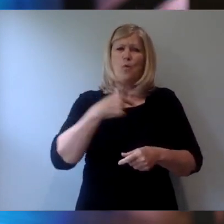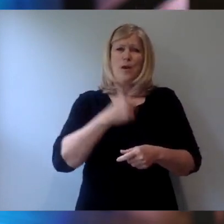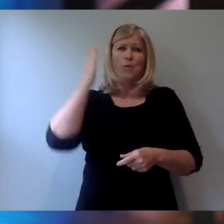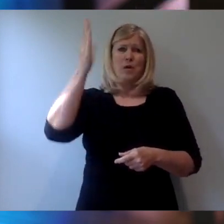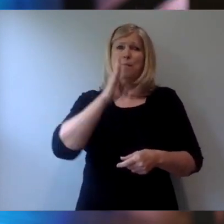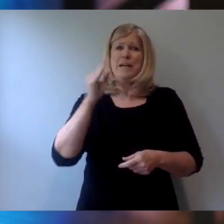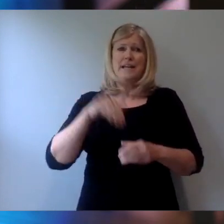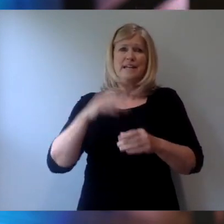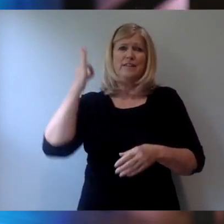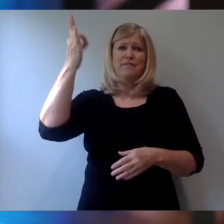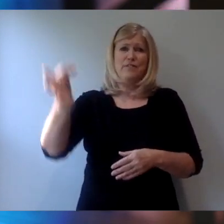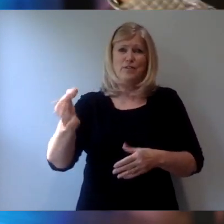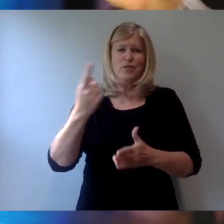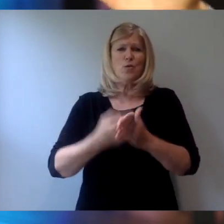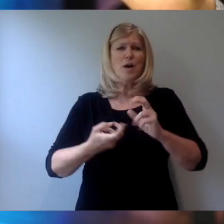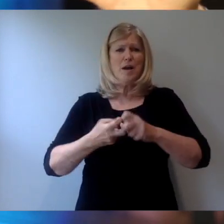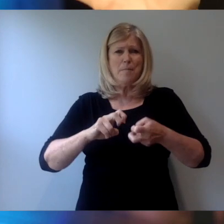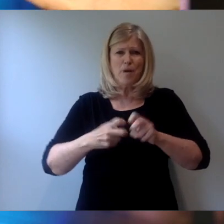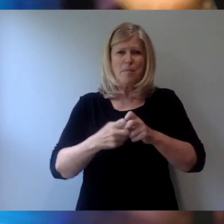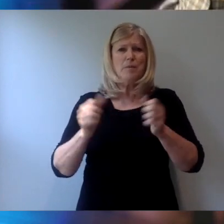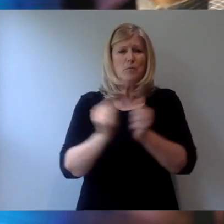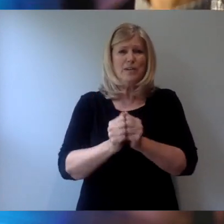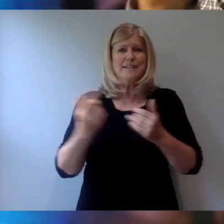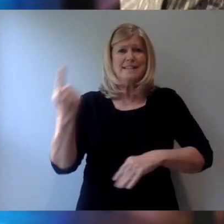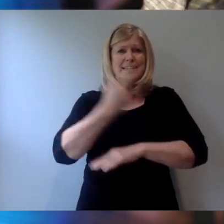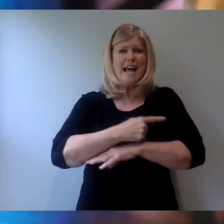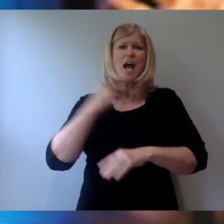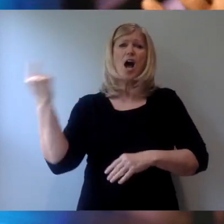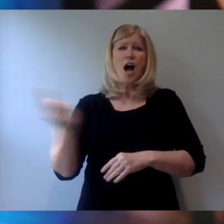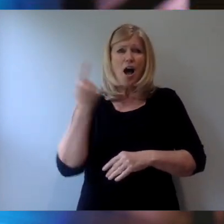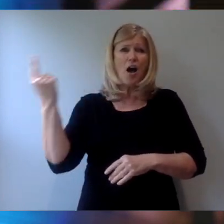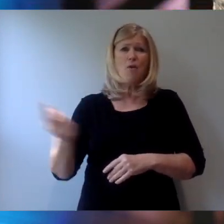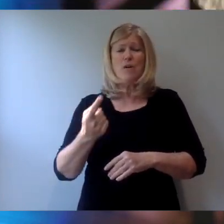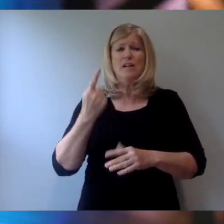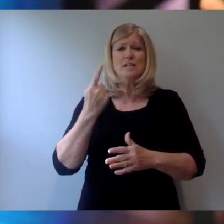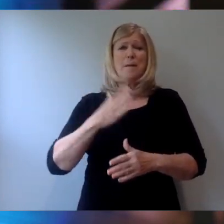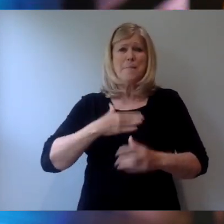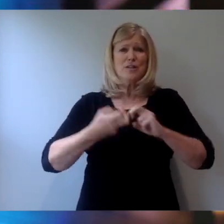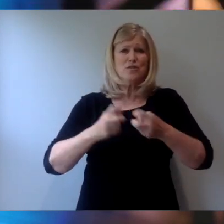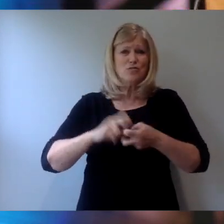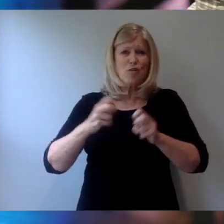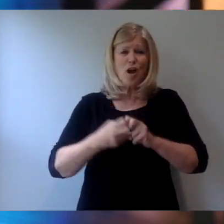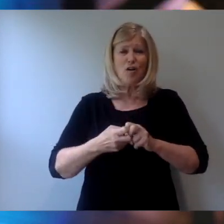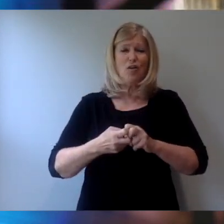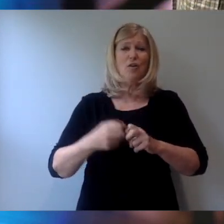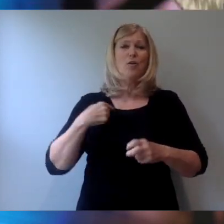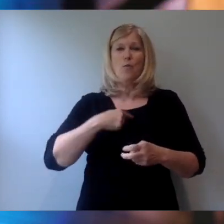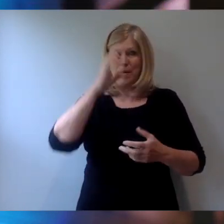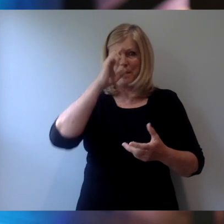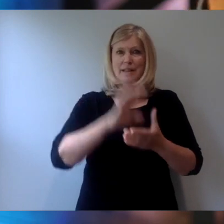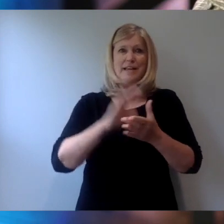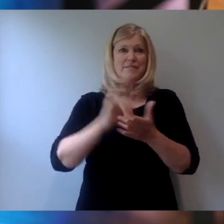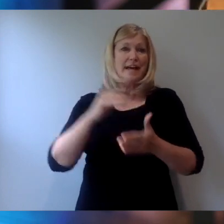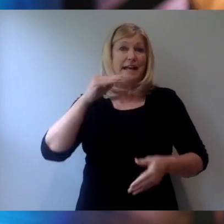I struggle with today is always going to be what I struggle with. And we believe that lie to the point and